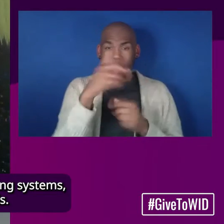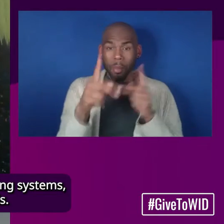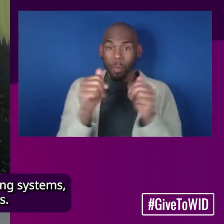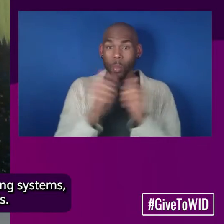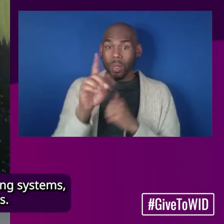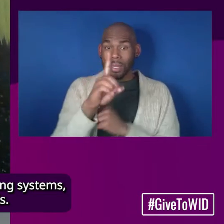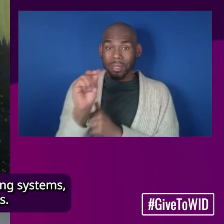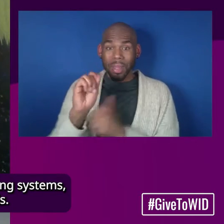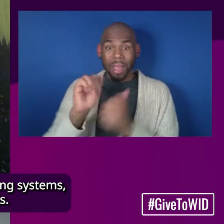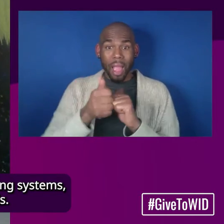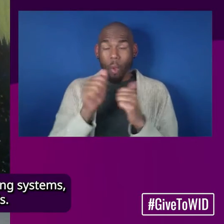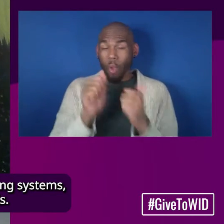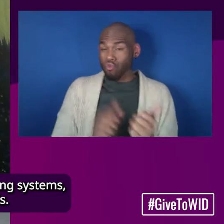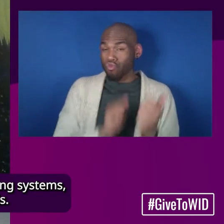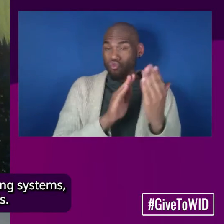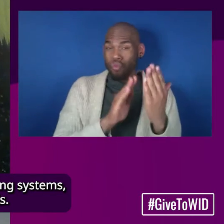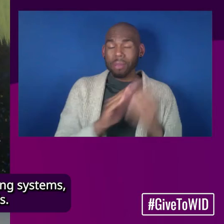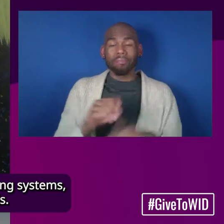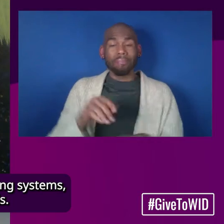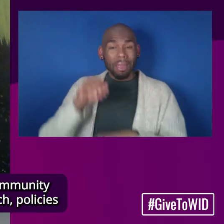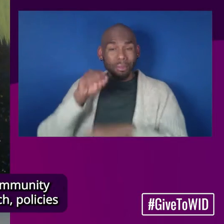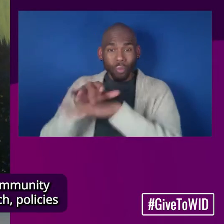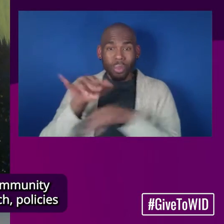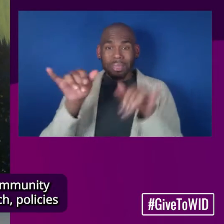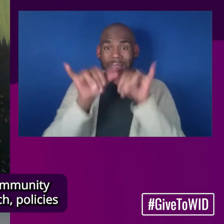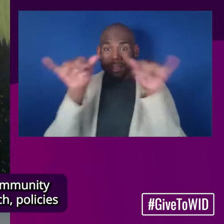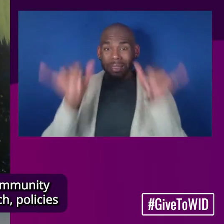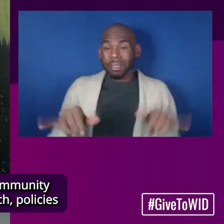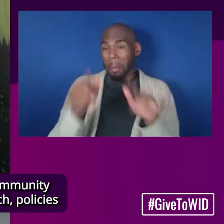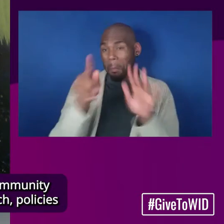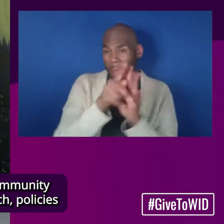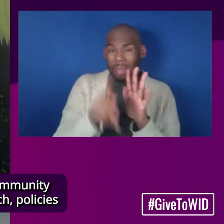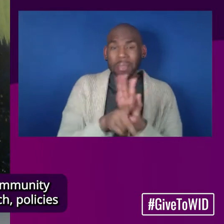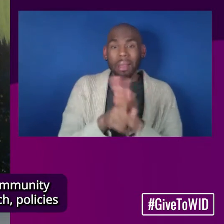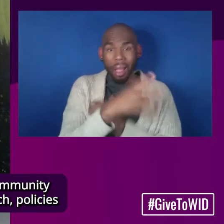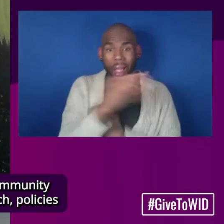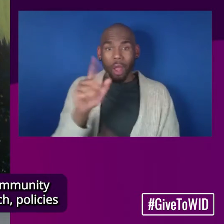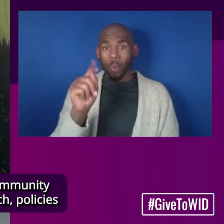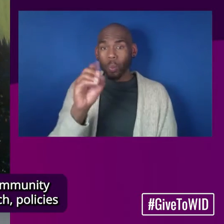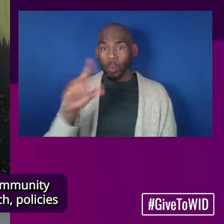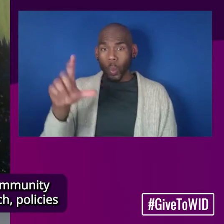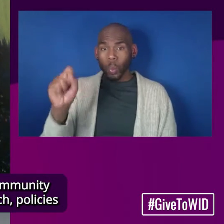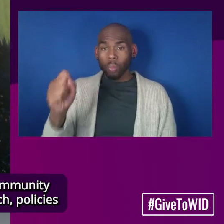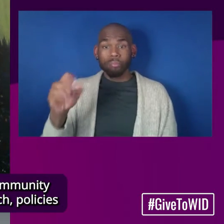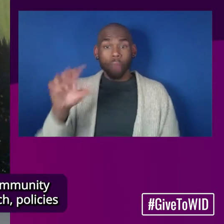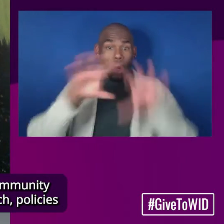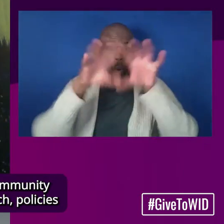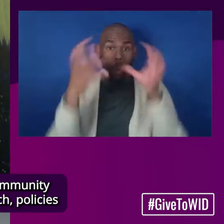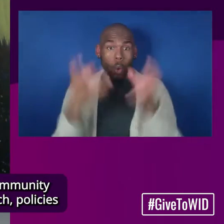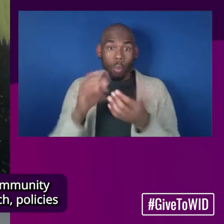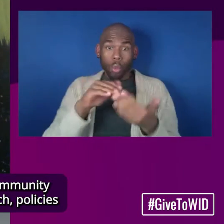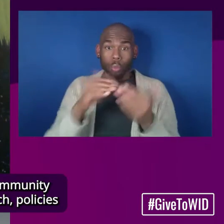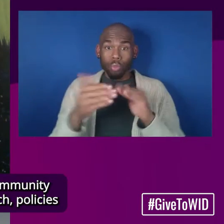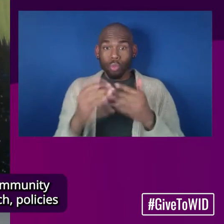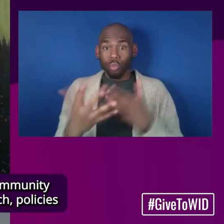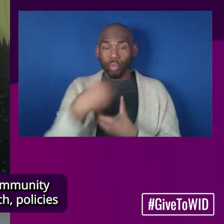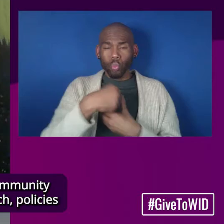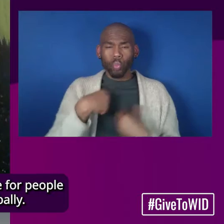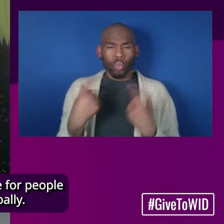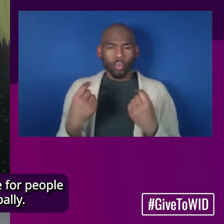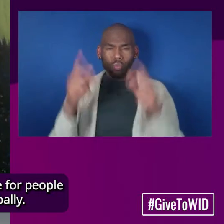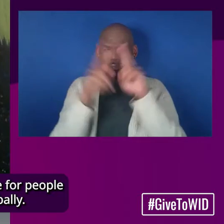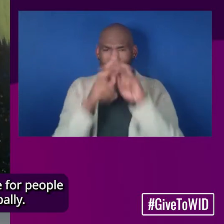addressing and influencing systems, policies, and tools. WID's work on global community inclusion analyzes research,